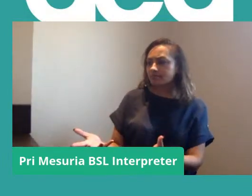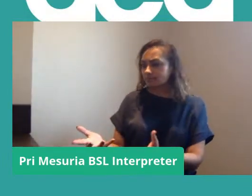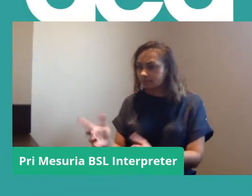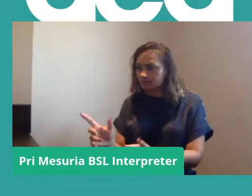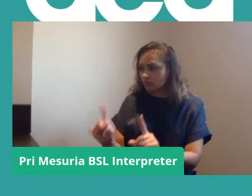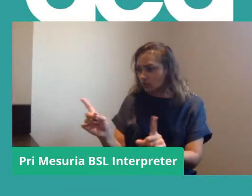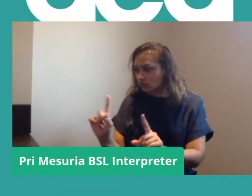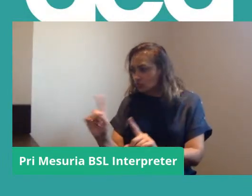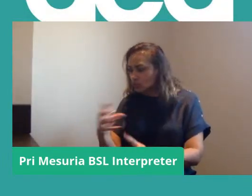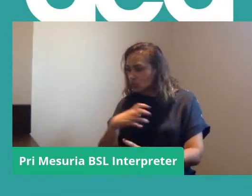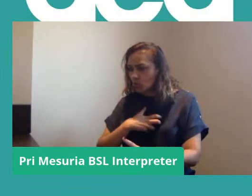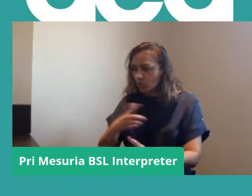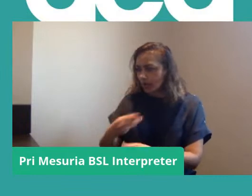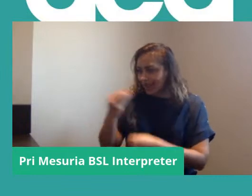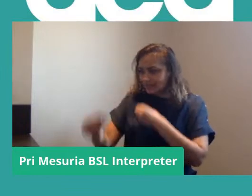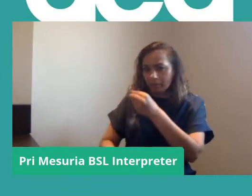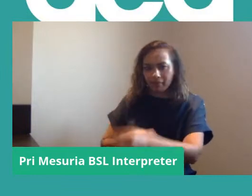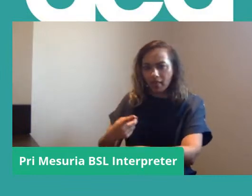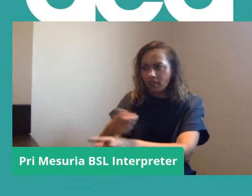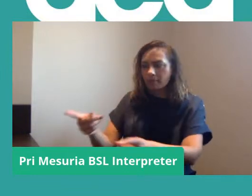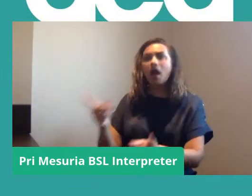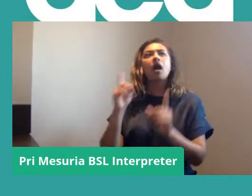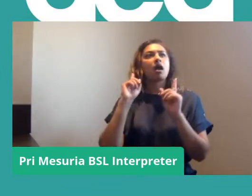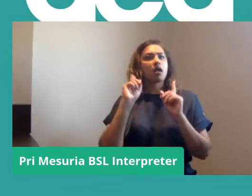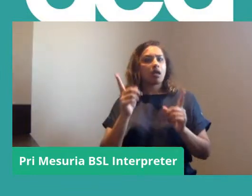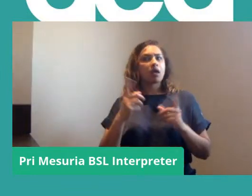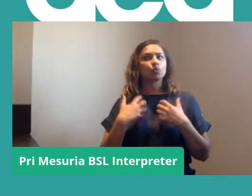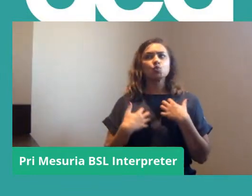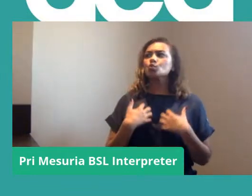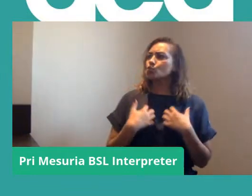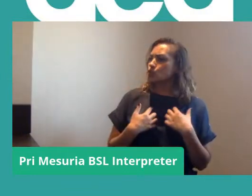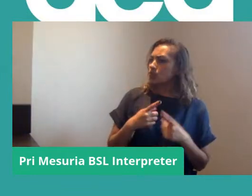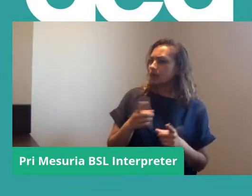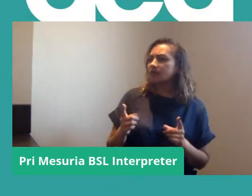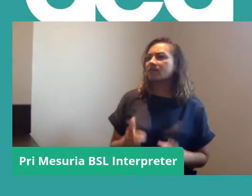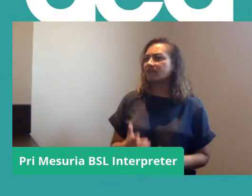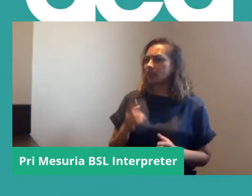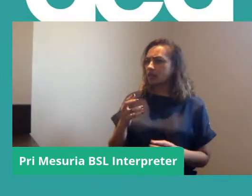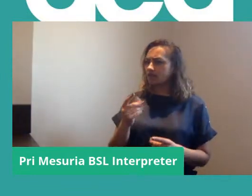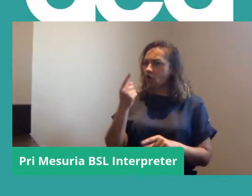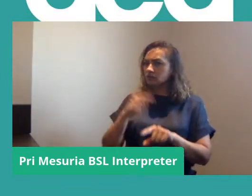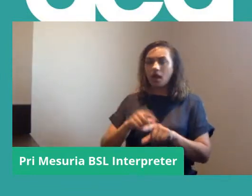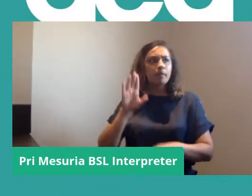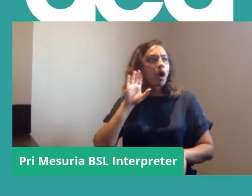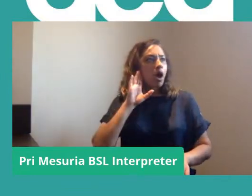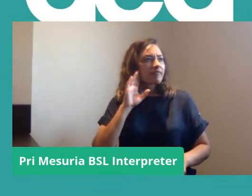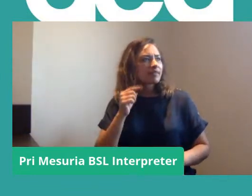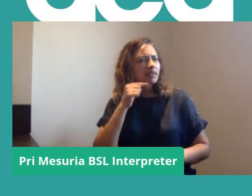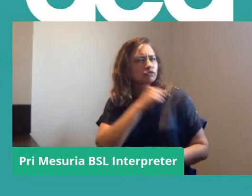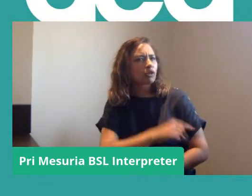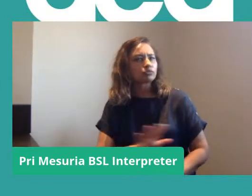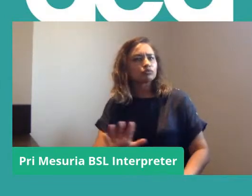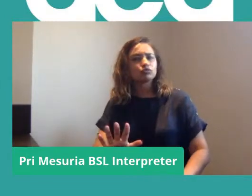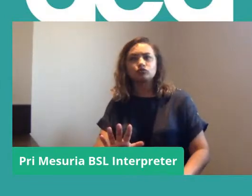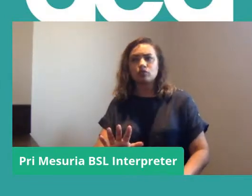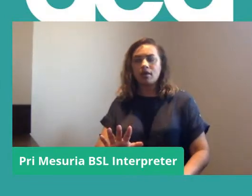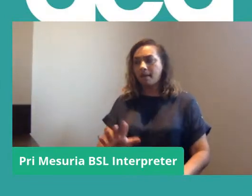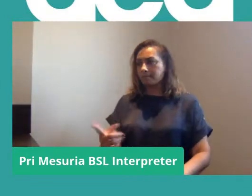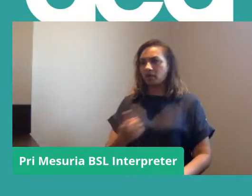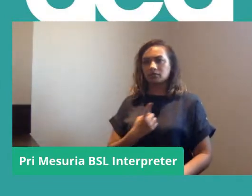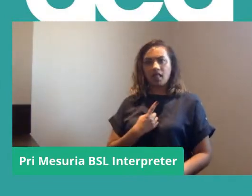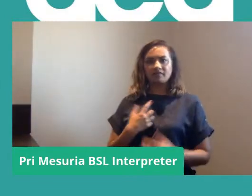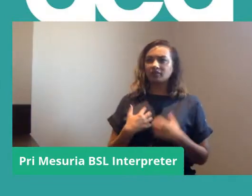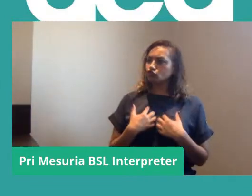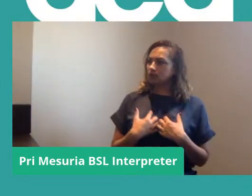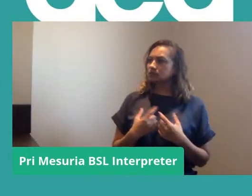what a union is and to really, I suppose, it might seem a bit strange to some people, but to appeal to their self- interest